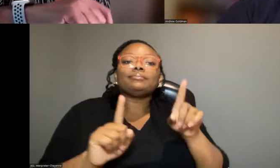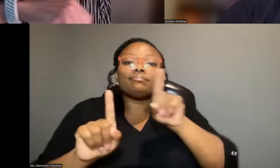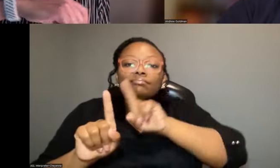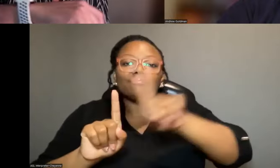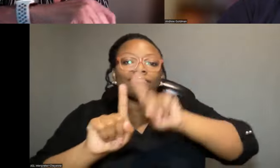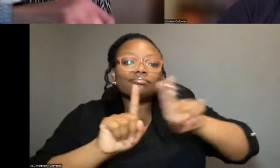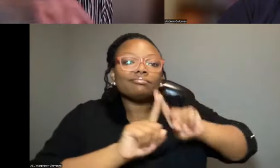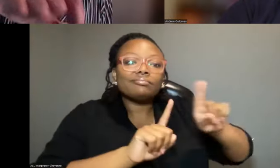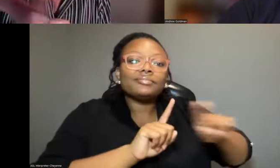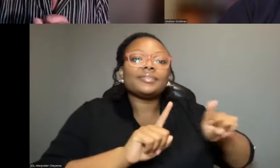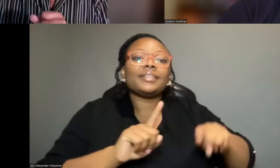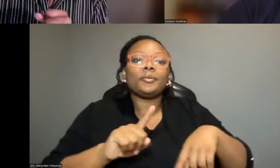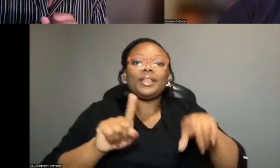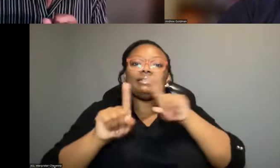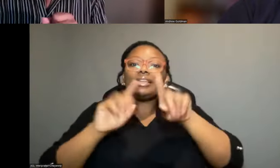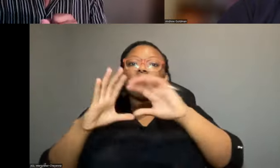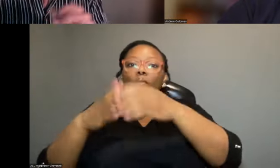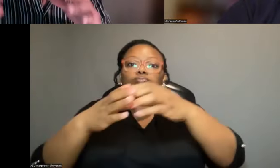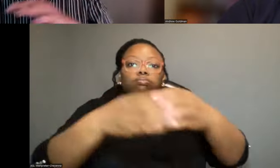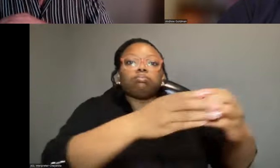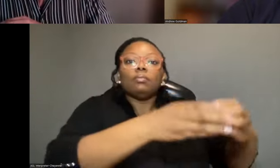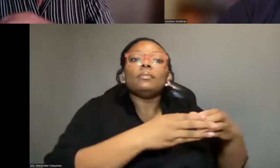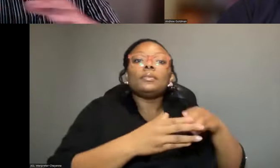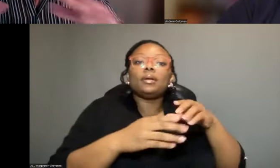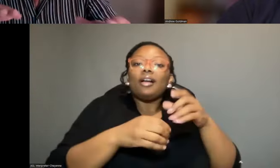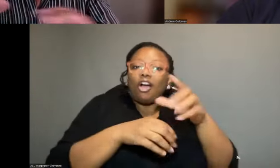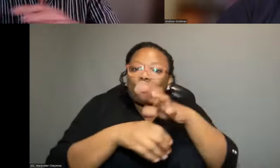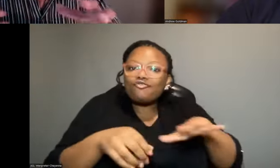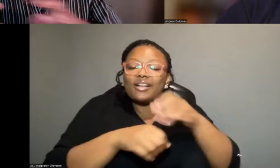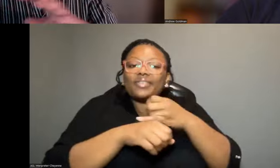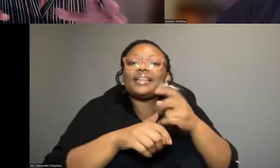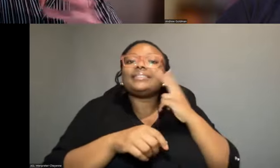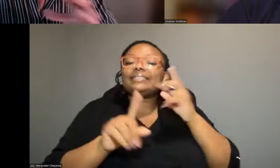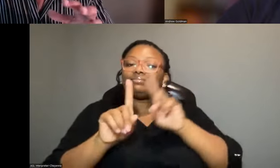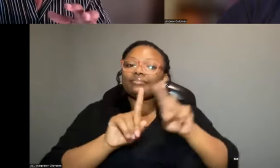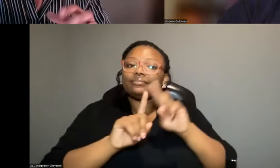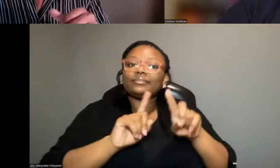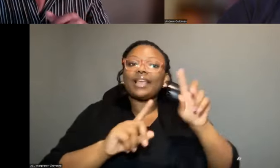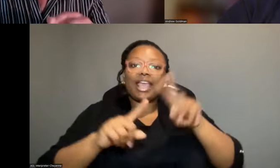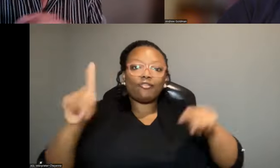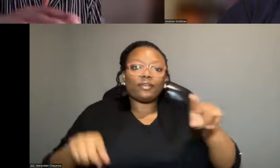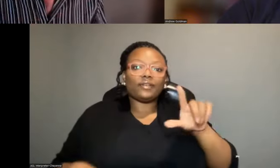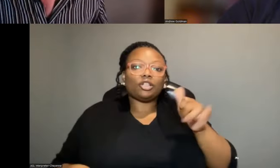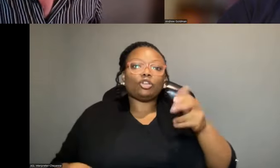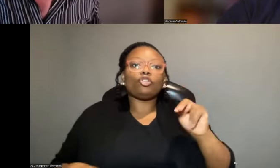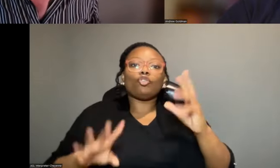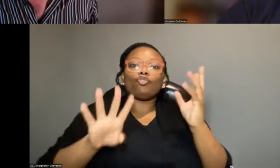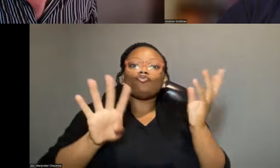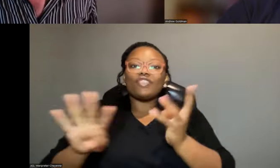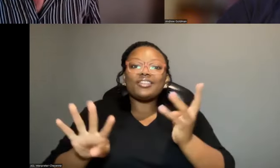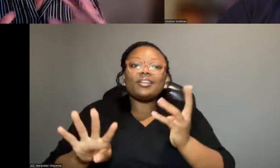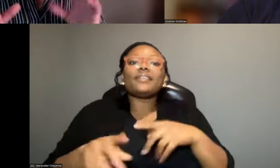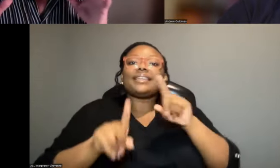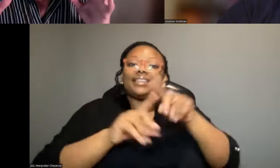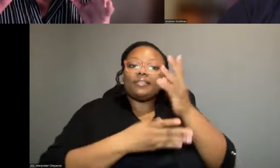corals. We'd like a cohort of corals around the island to be able to see the differences in various lagoon runoffs at different parts of the island